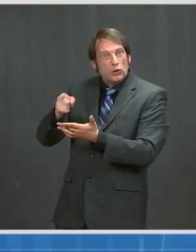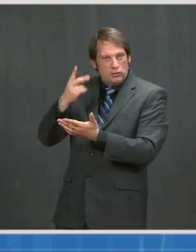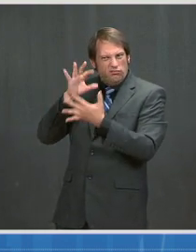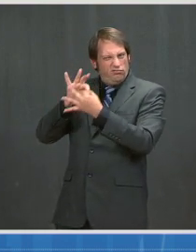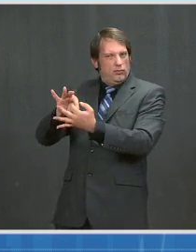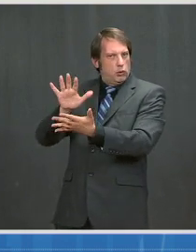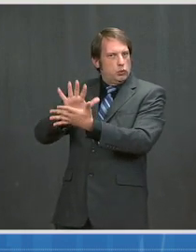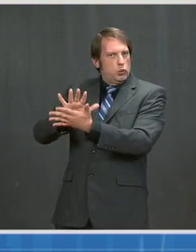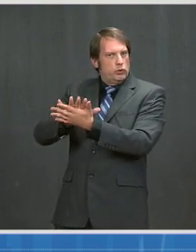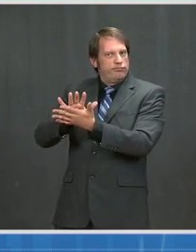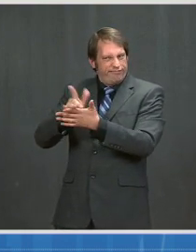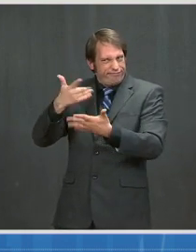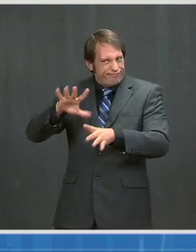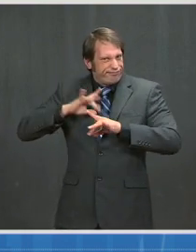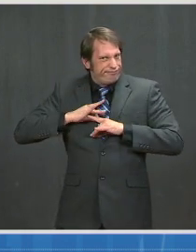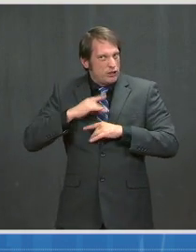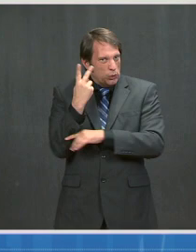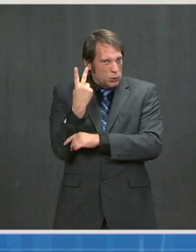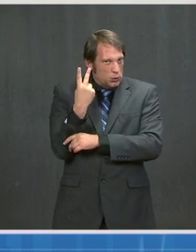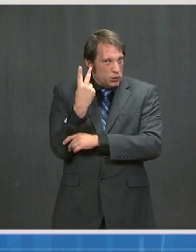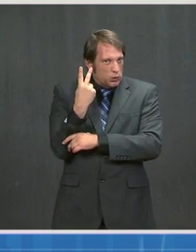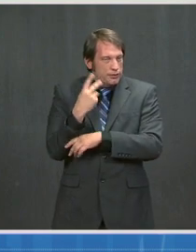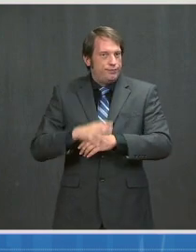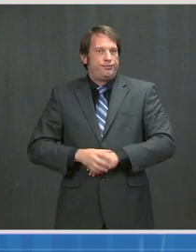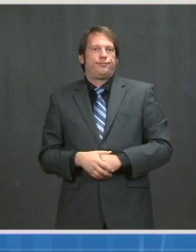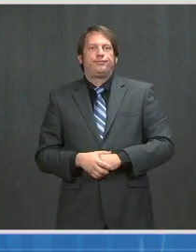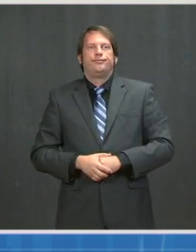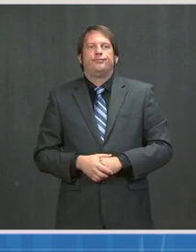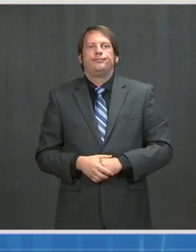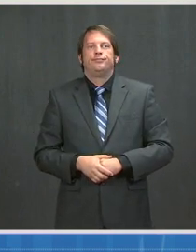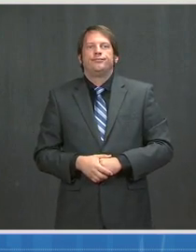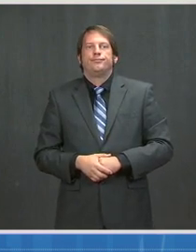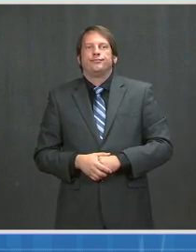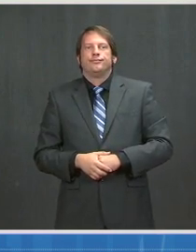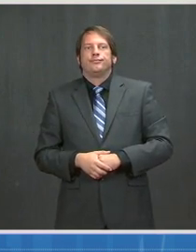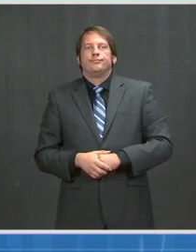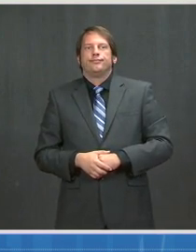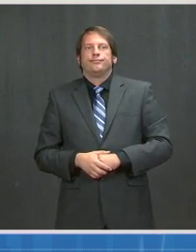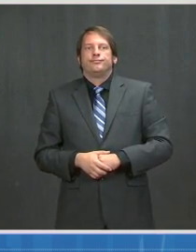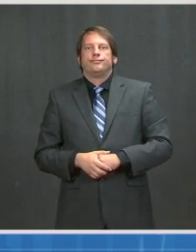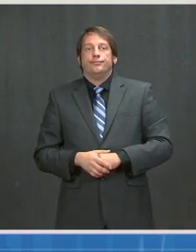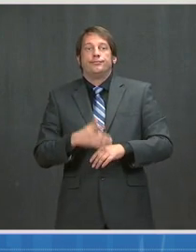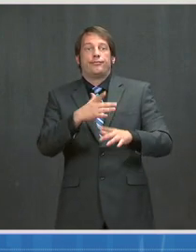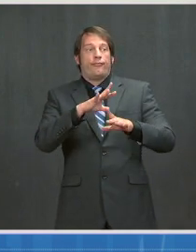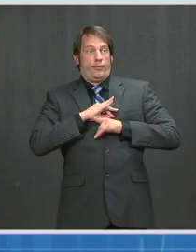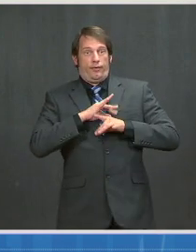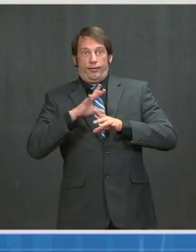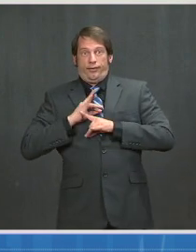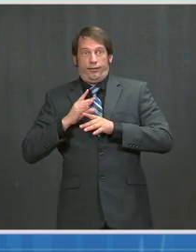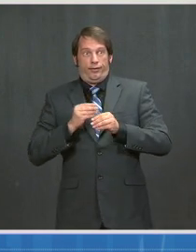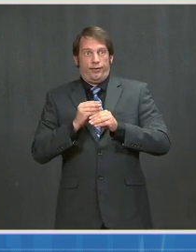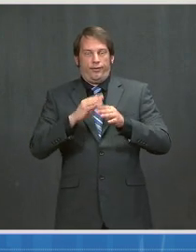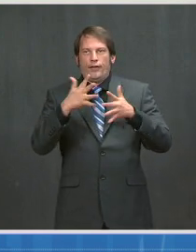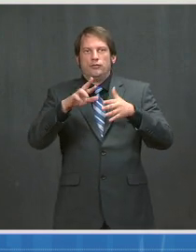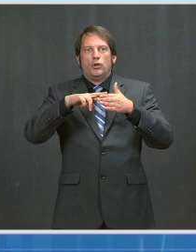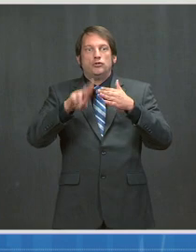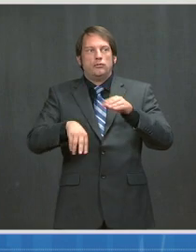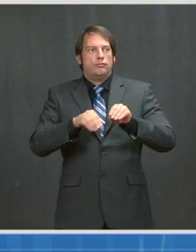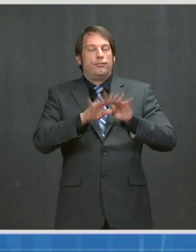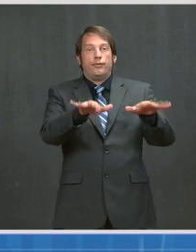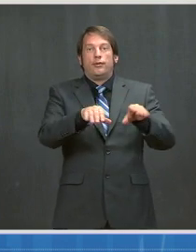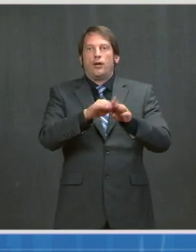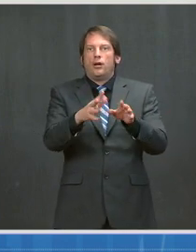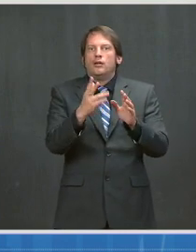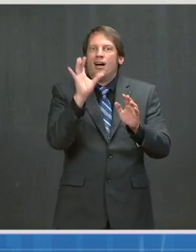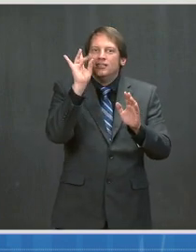associated with this opening event also resulted in eight households with infections, a school closure affecting